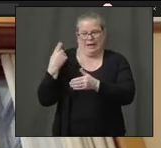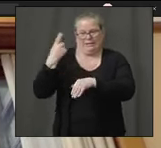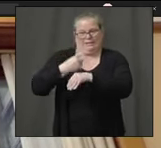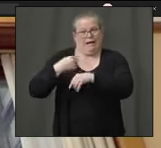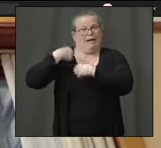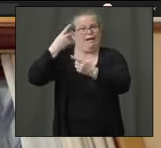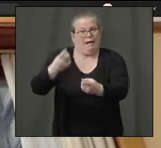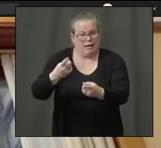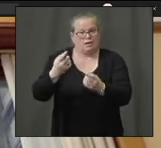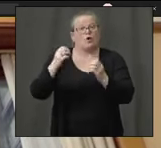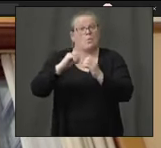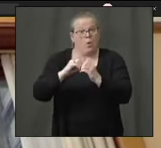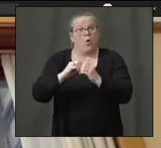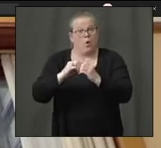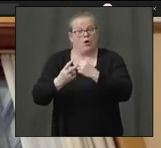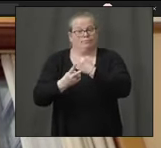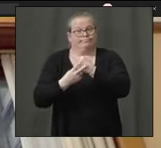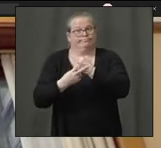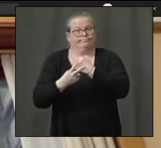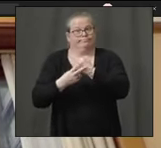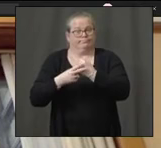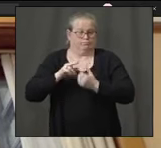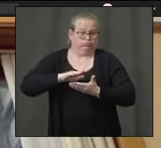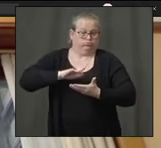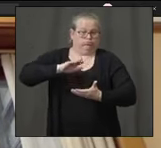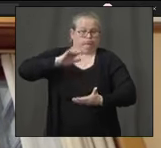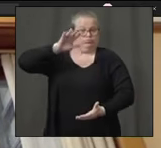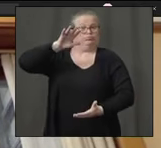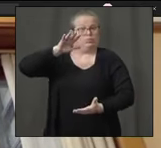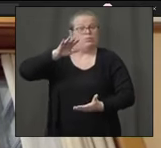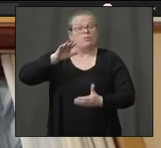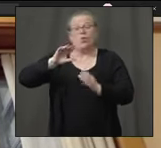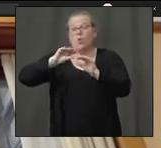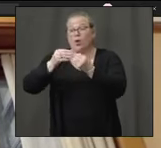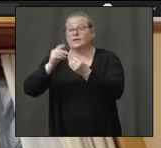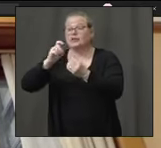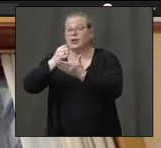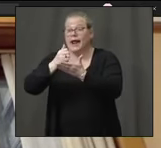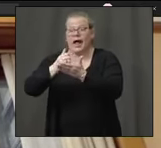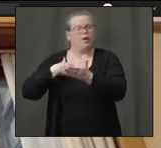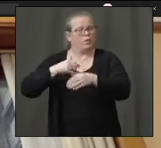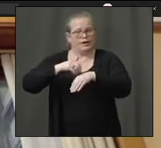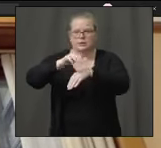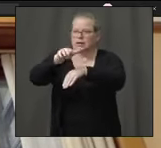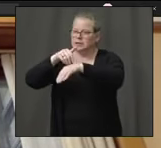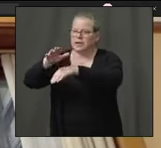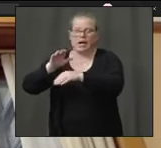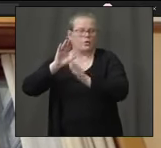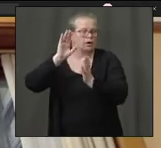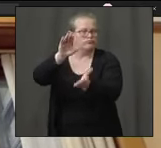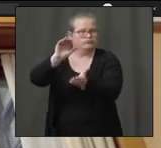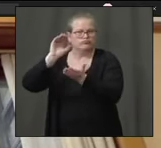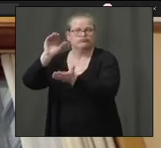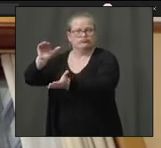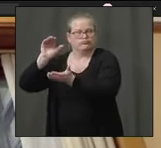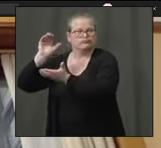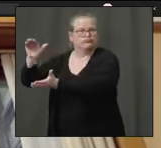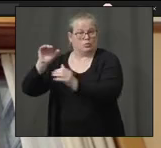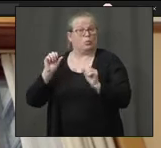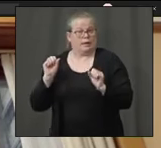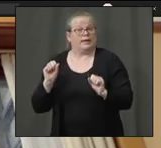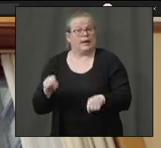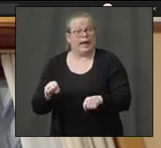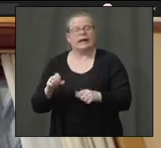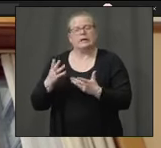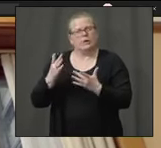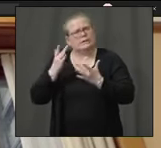out to organizations that need support, as we have over the last several weeks. It's been tight, as we've discussed many times, but we